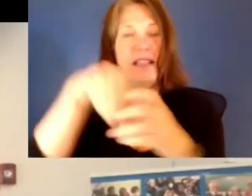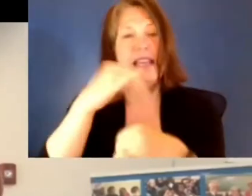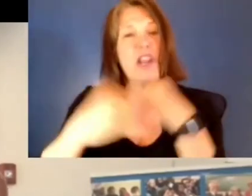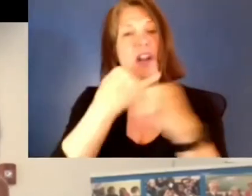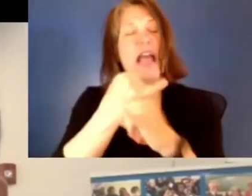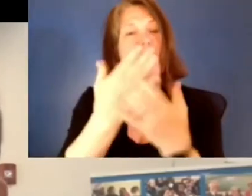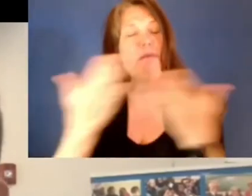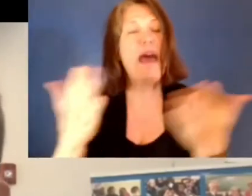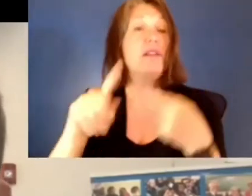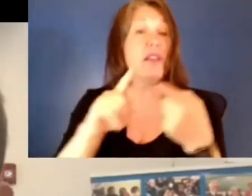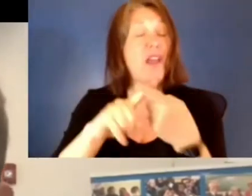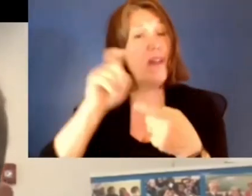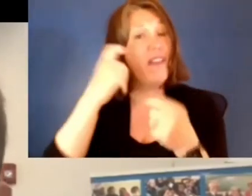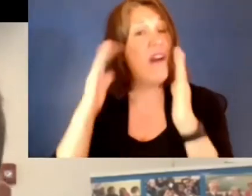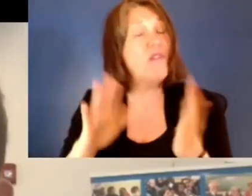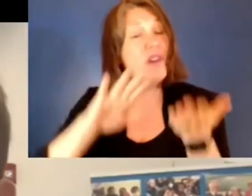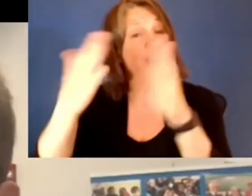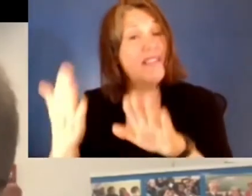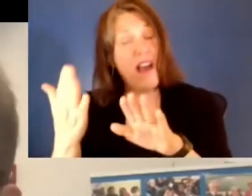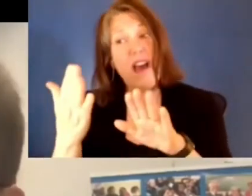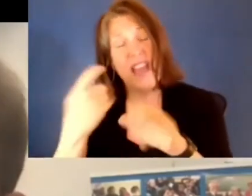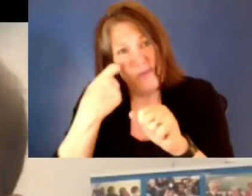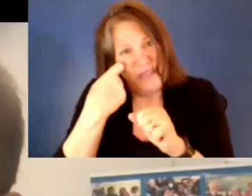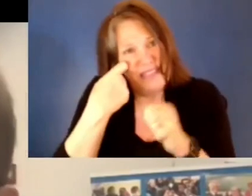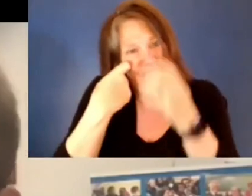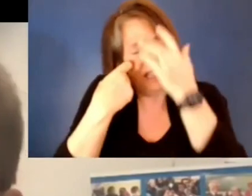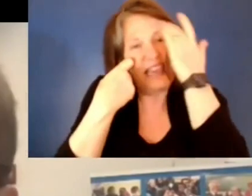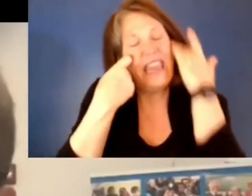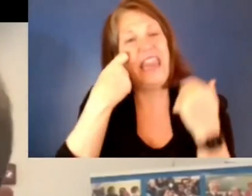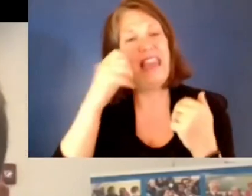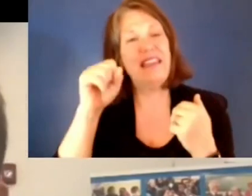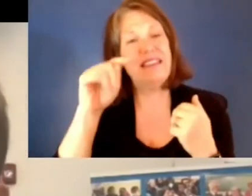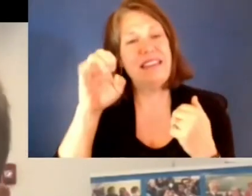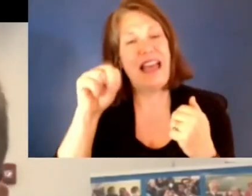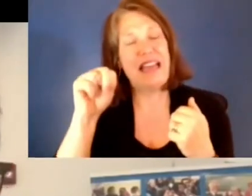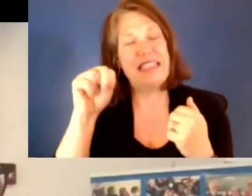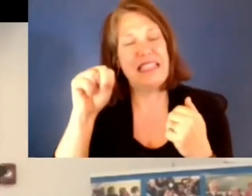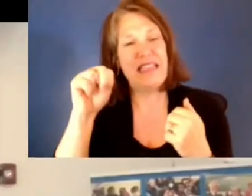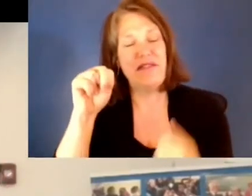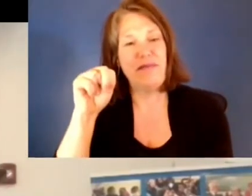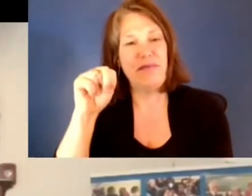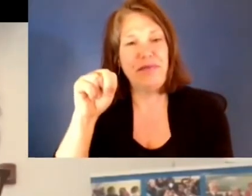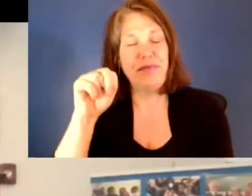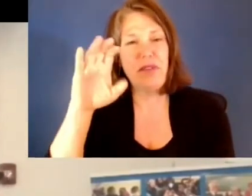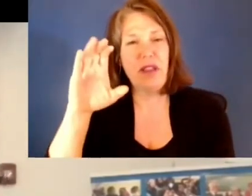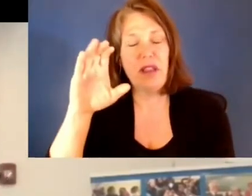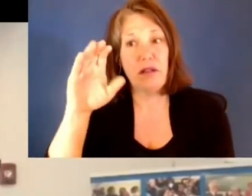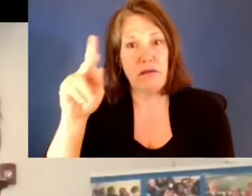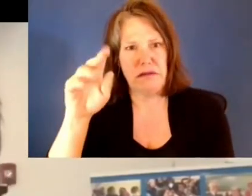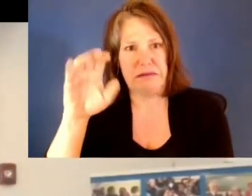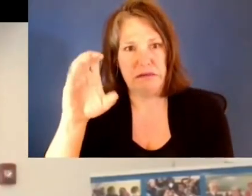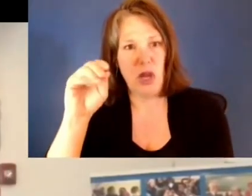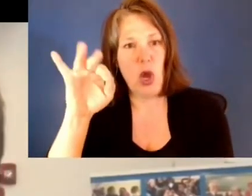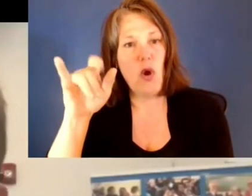relatively recently, Kofi Annan, who was Secretary General of the UN, who had graduated from